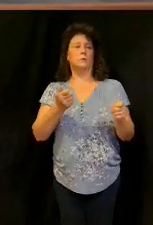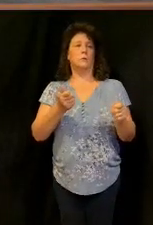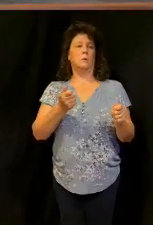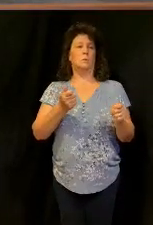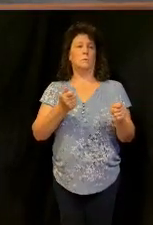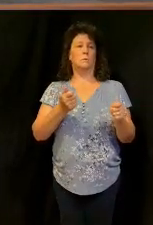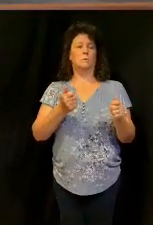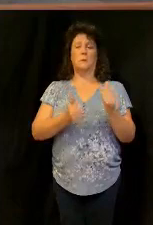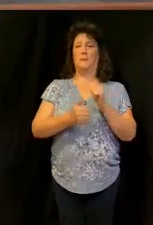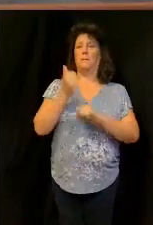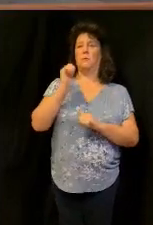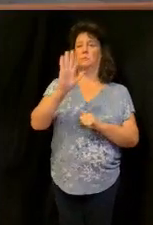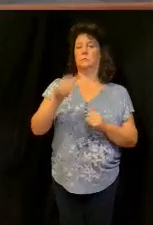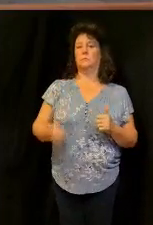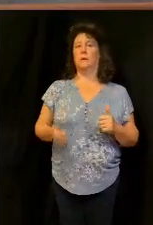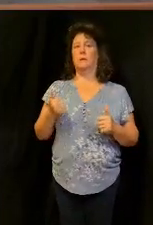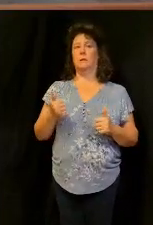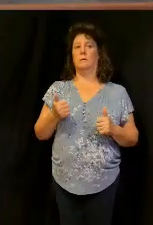money's a test